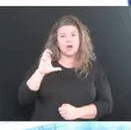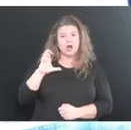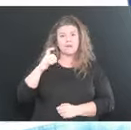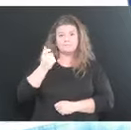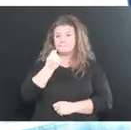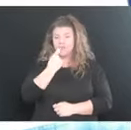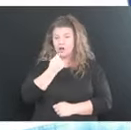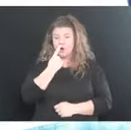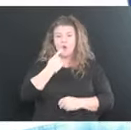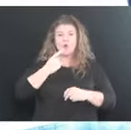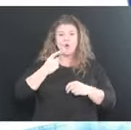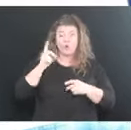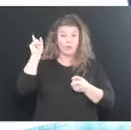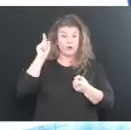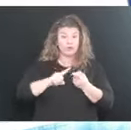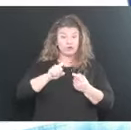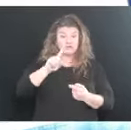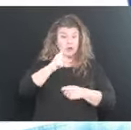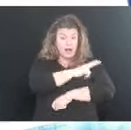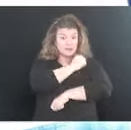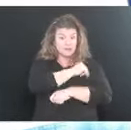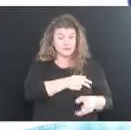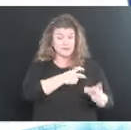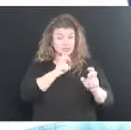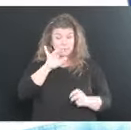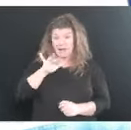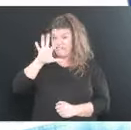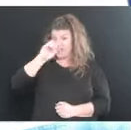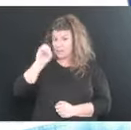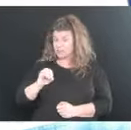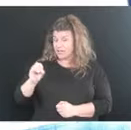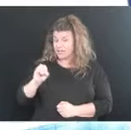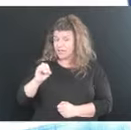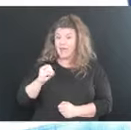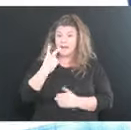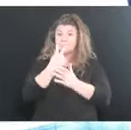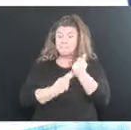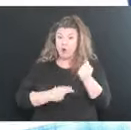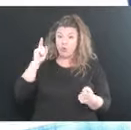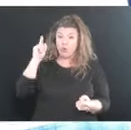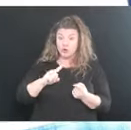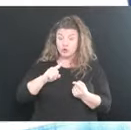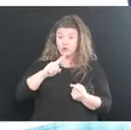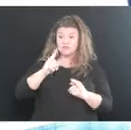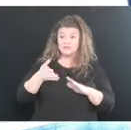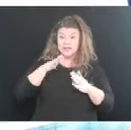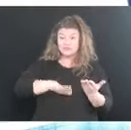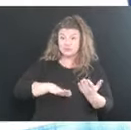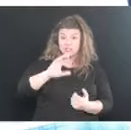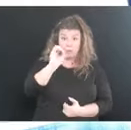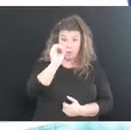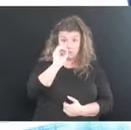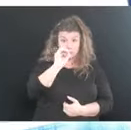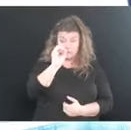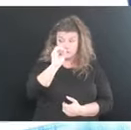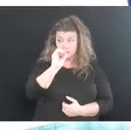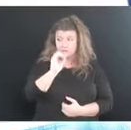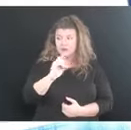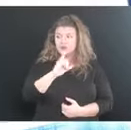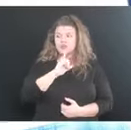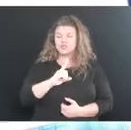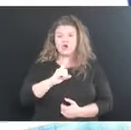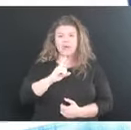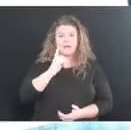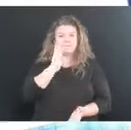hospitalization by 50%. Both reduced deaths to zero, so blocked people